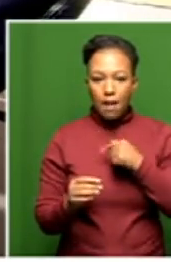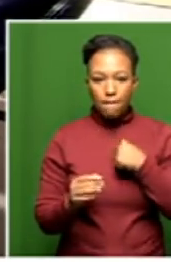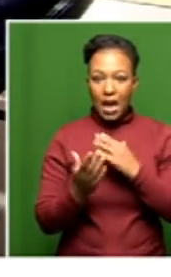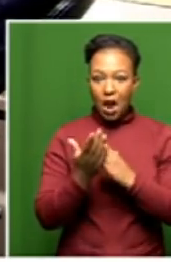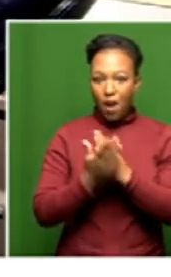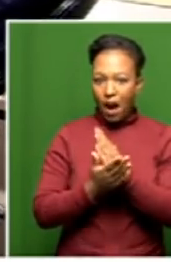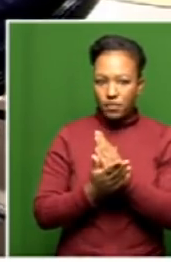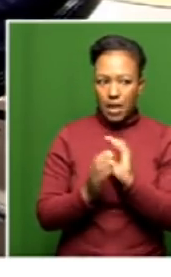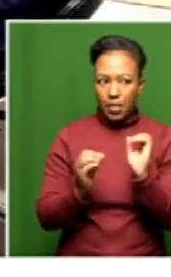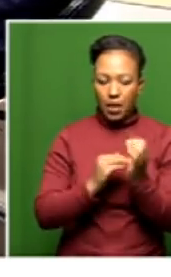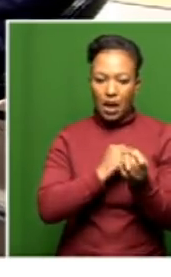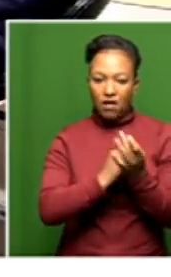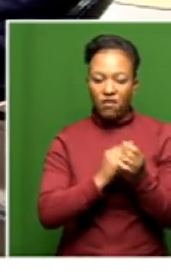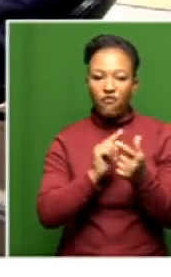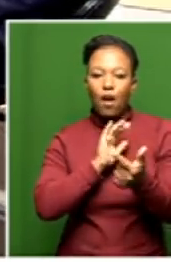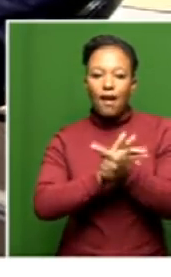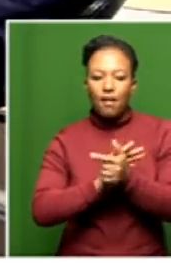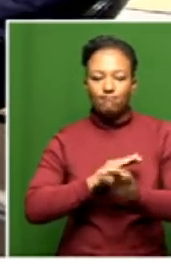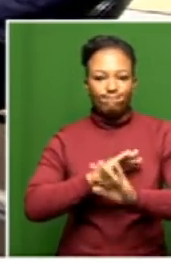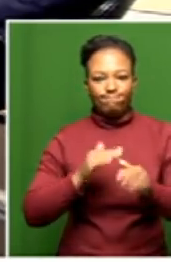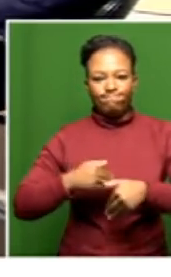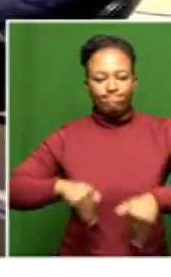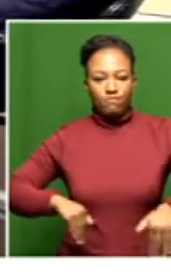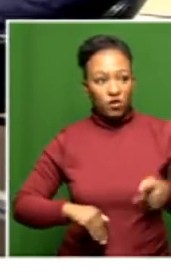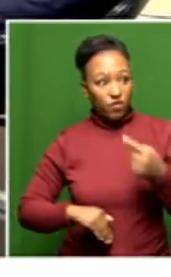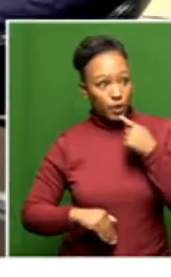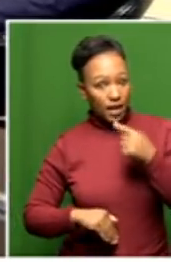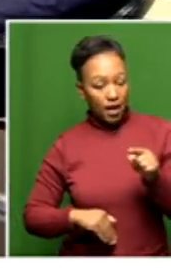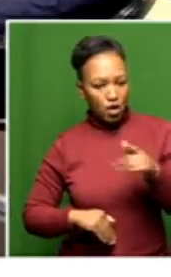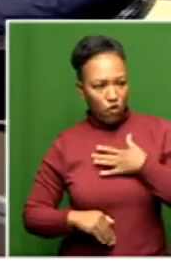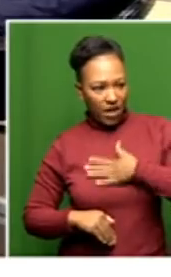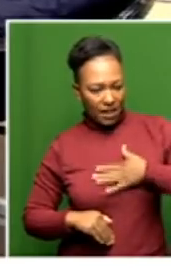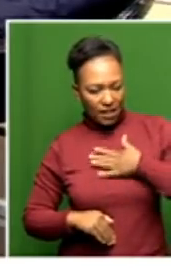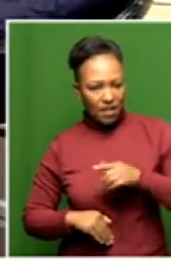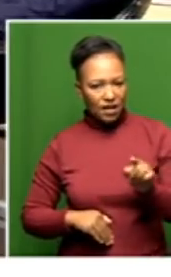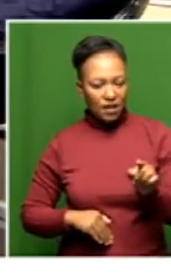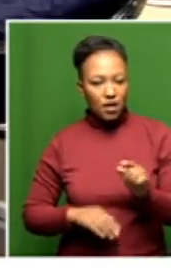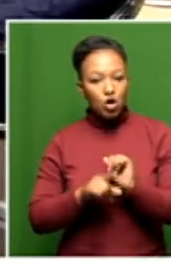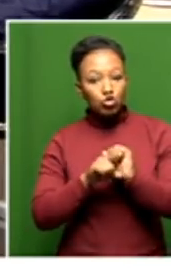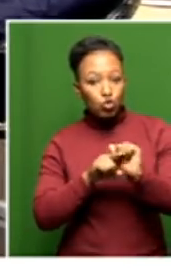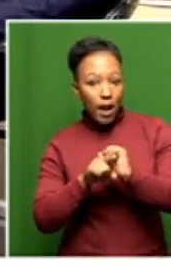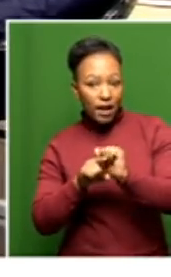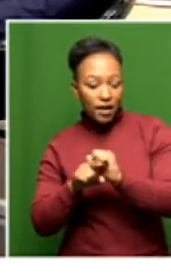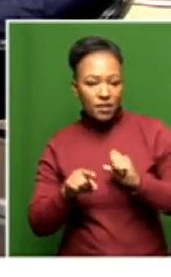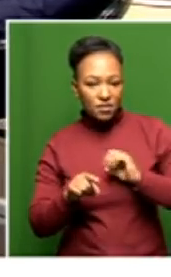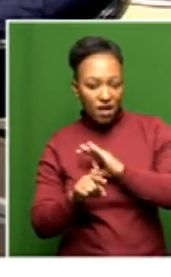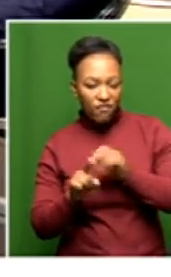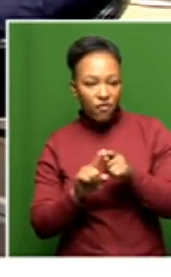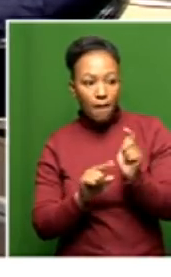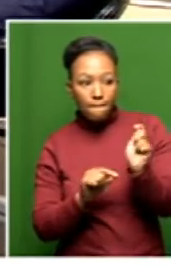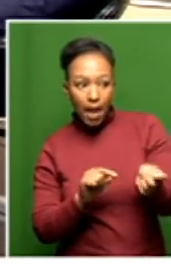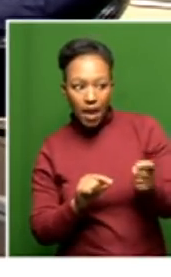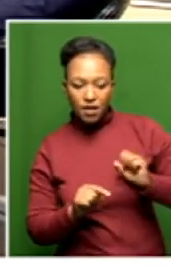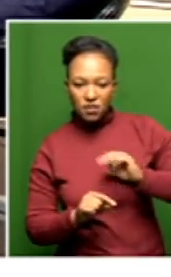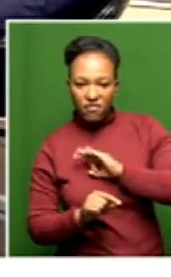right advice with me on the legalities of it. If you are saying that you feel that the training of the staff and the paying of the